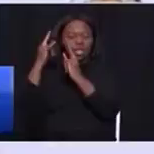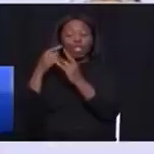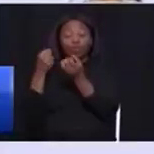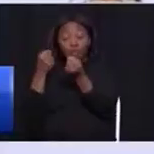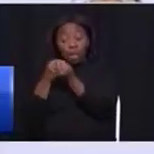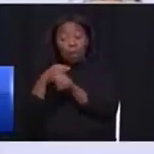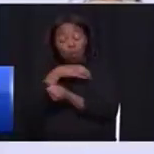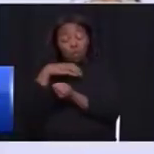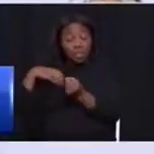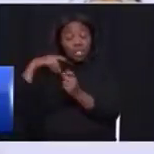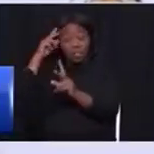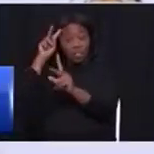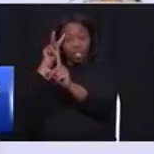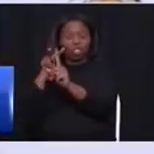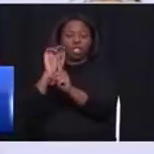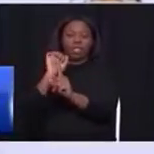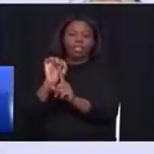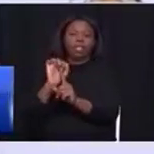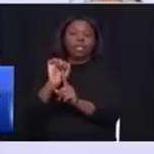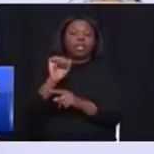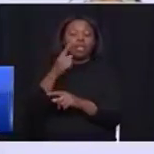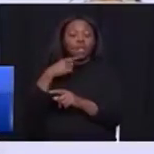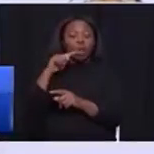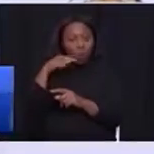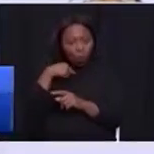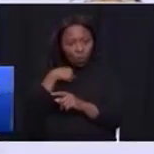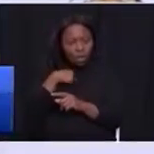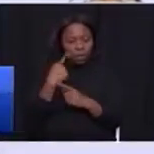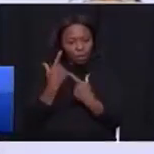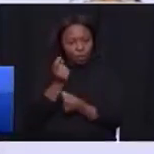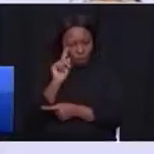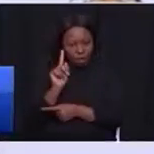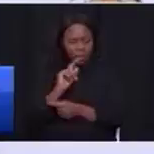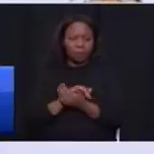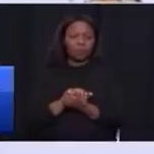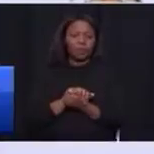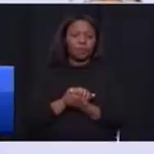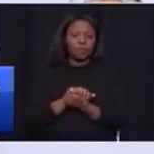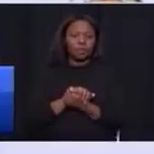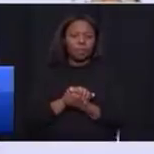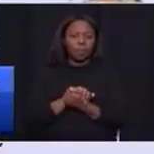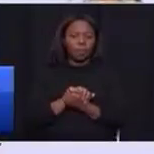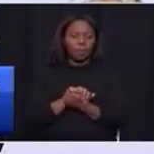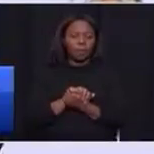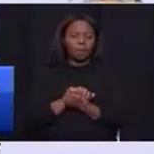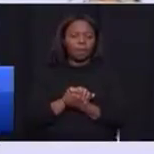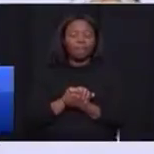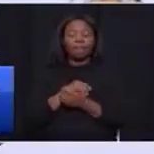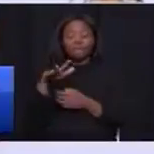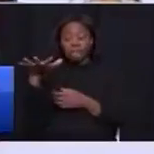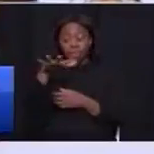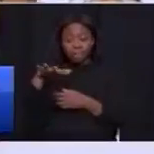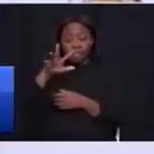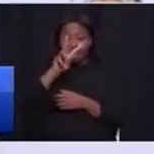the President's vision, we must unlock many of them, especially the Val River